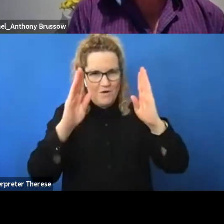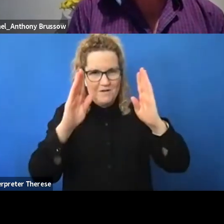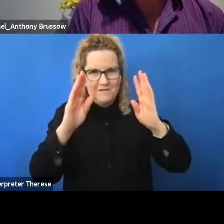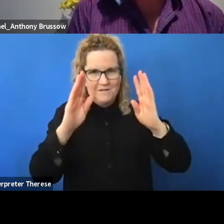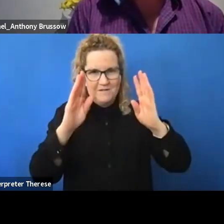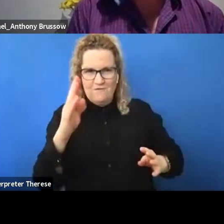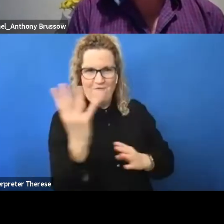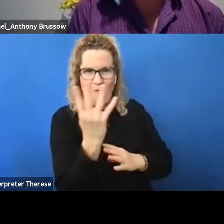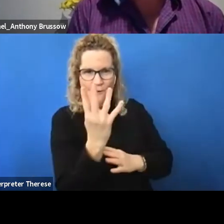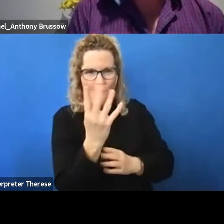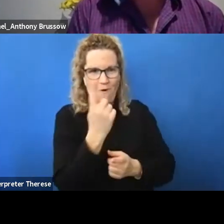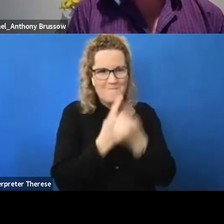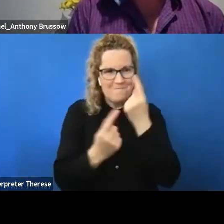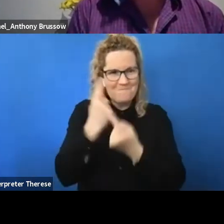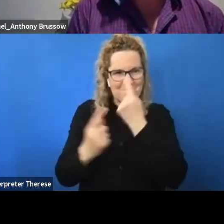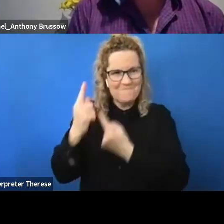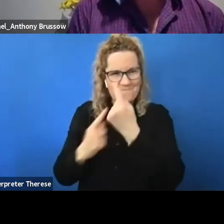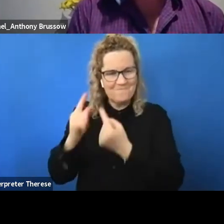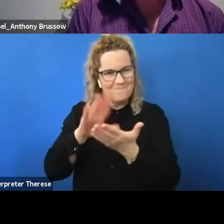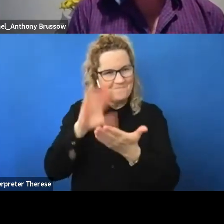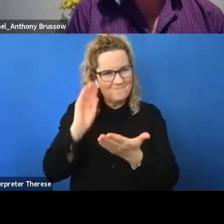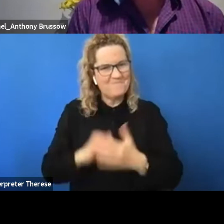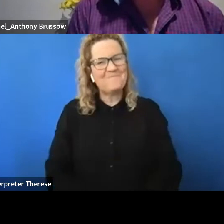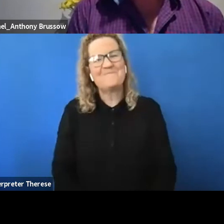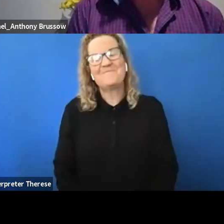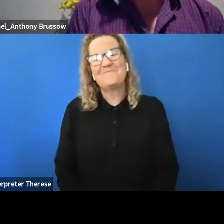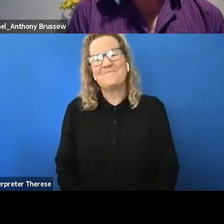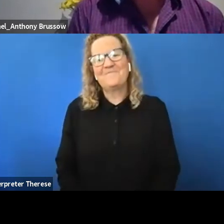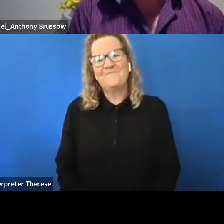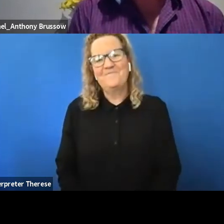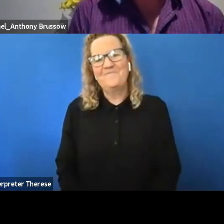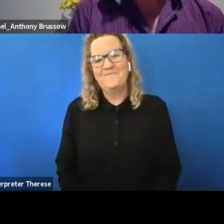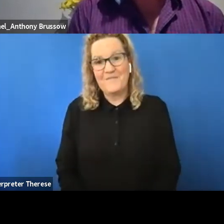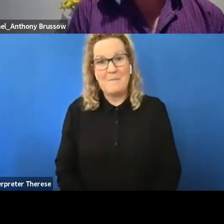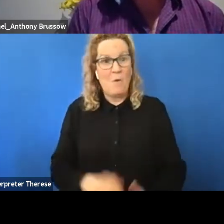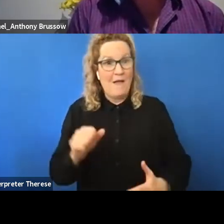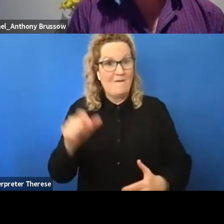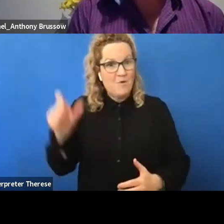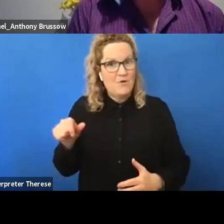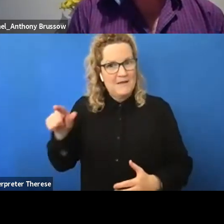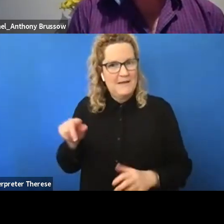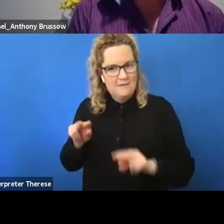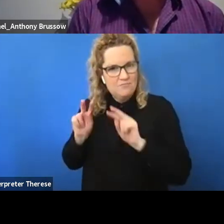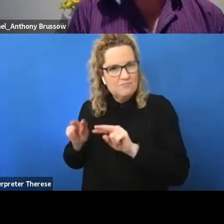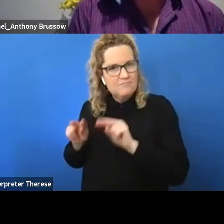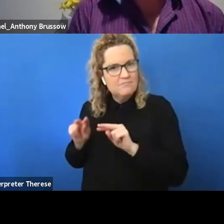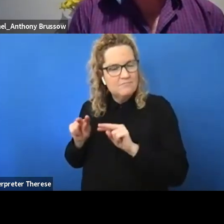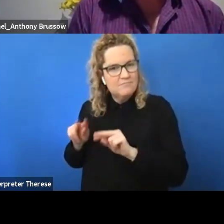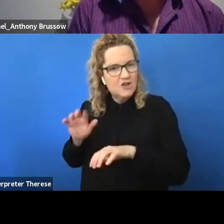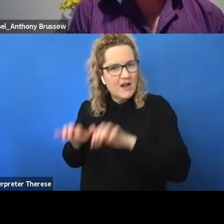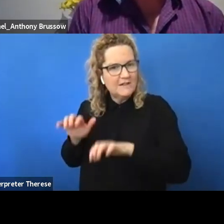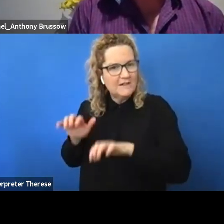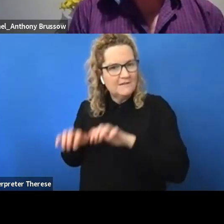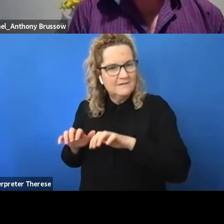ears on listening to the students talking on the panel but we have someone who is paying attention to the chat and she will um